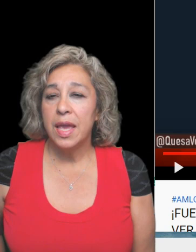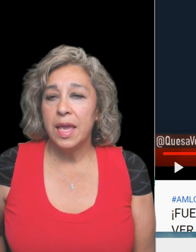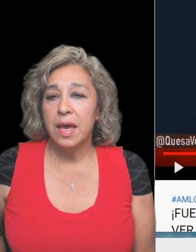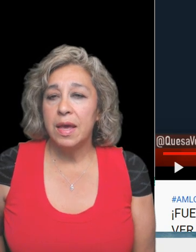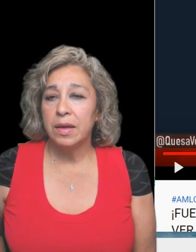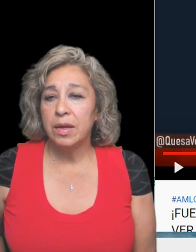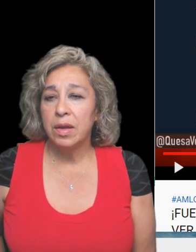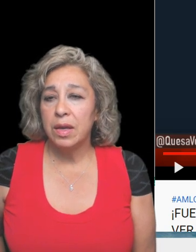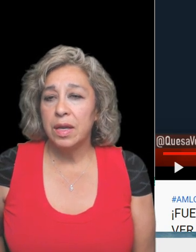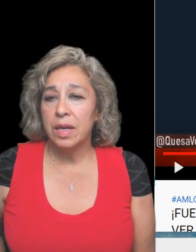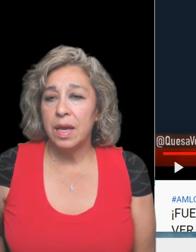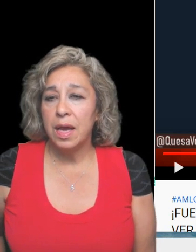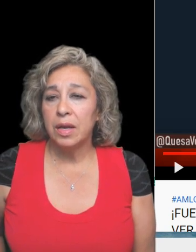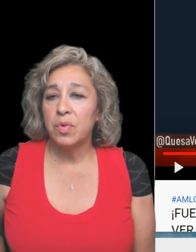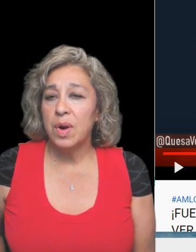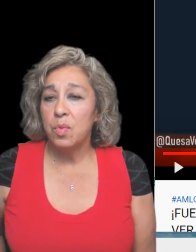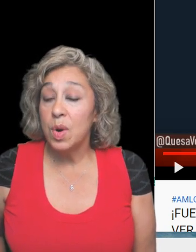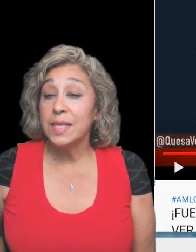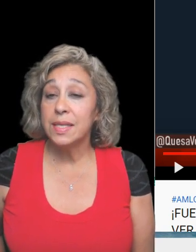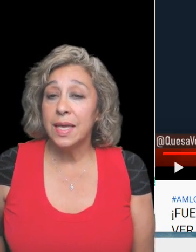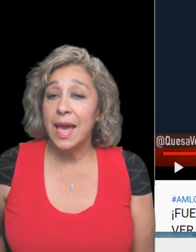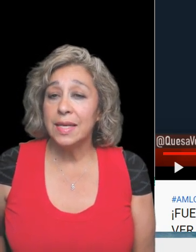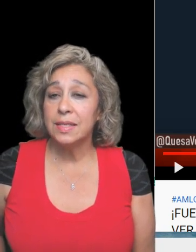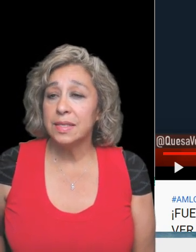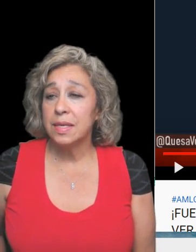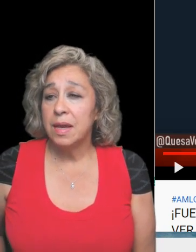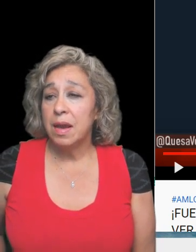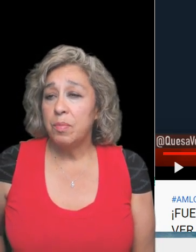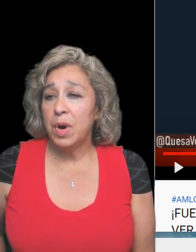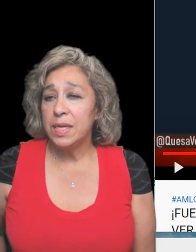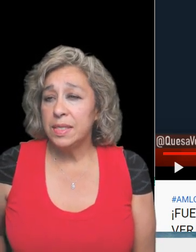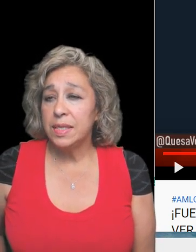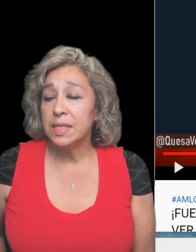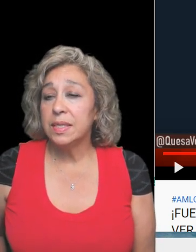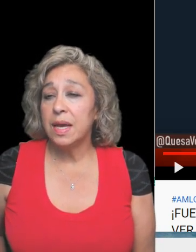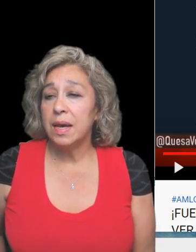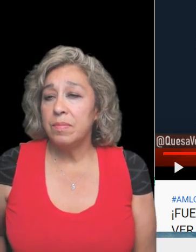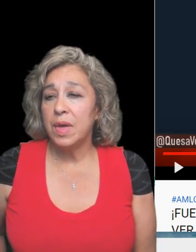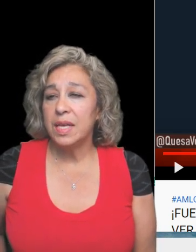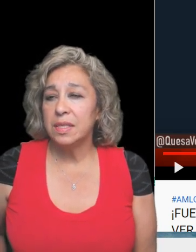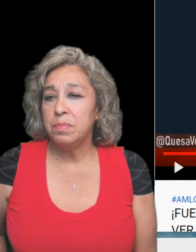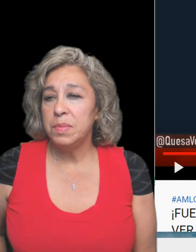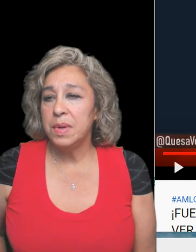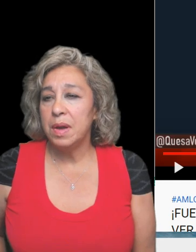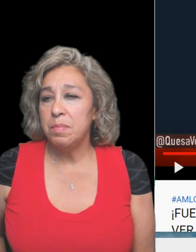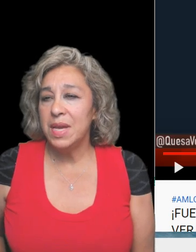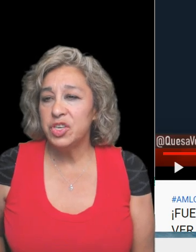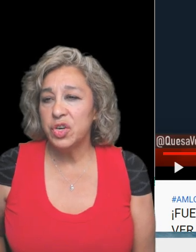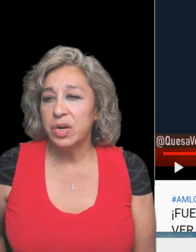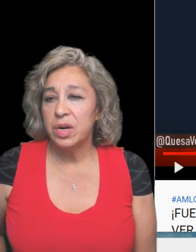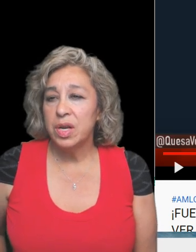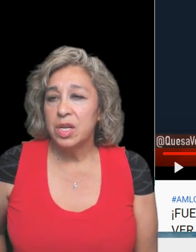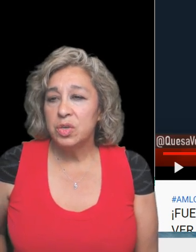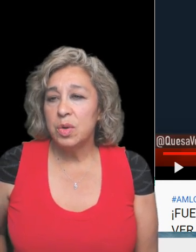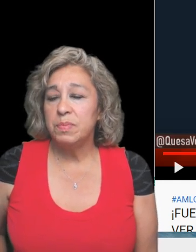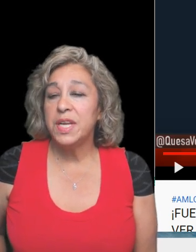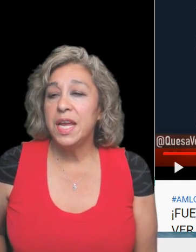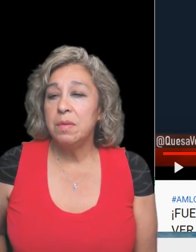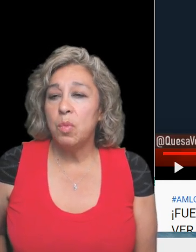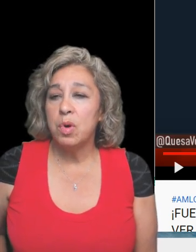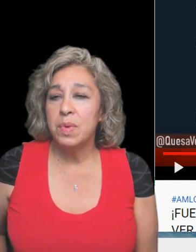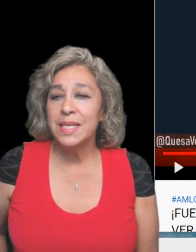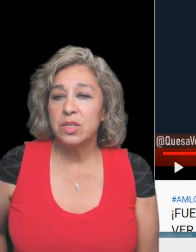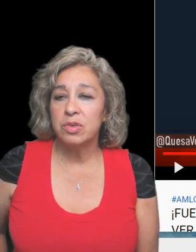raised the gas prices as a measure to